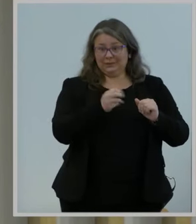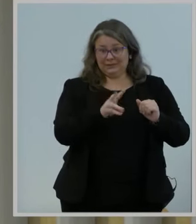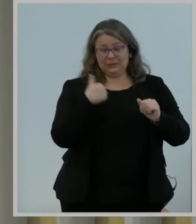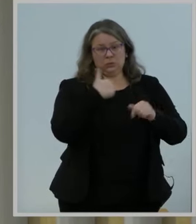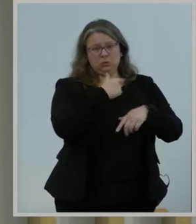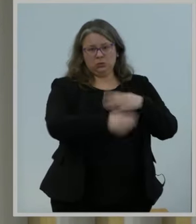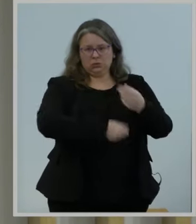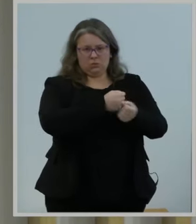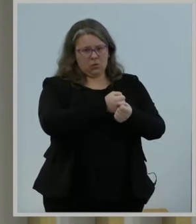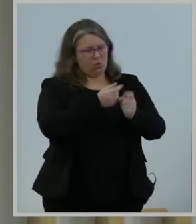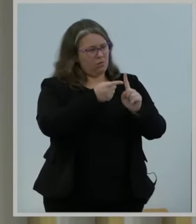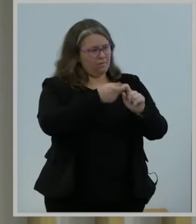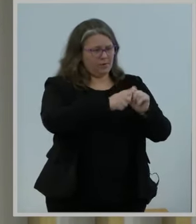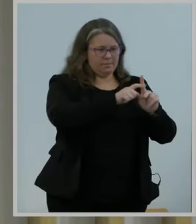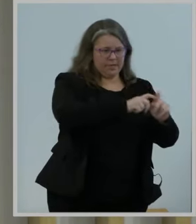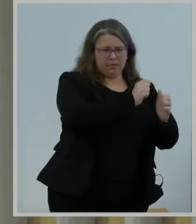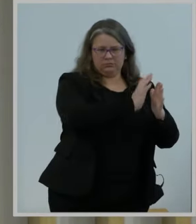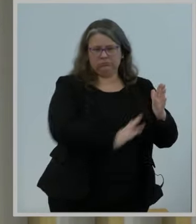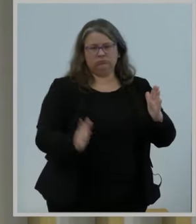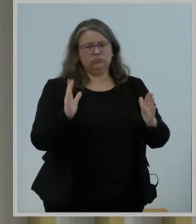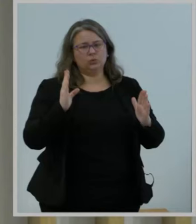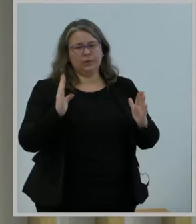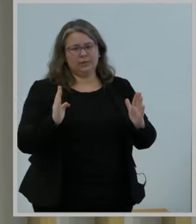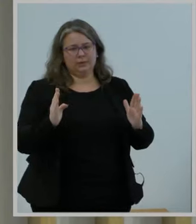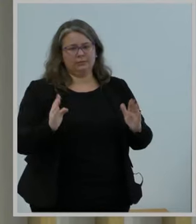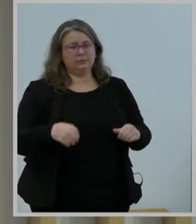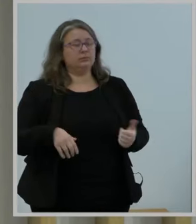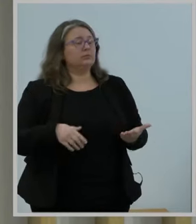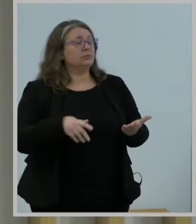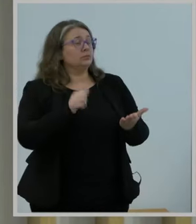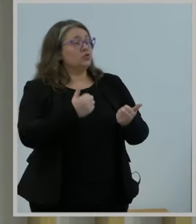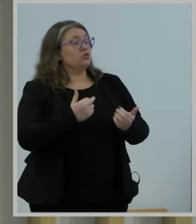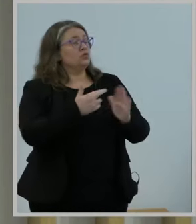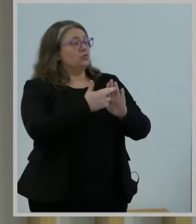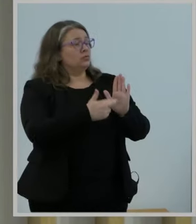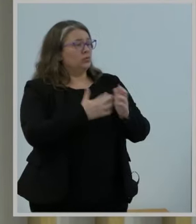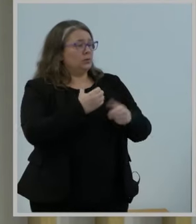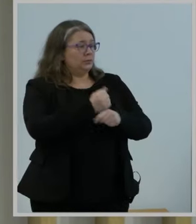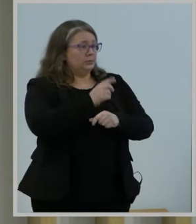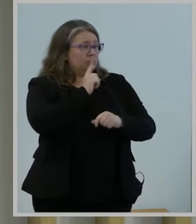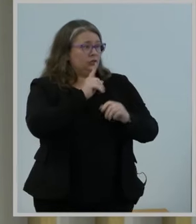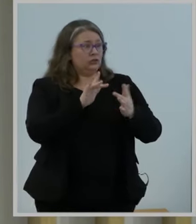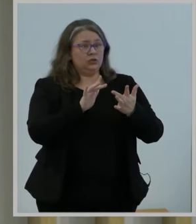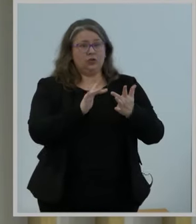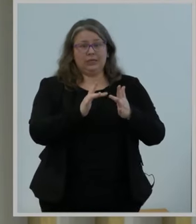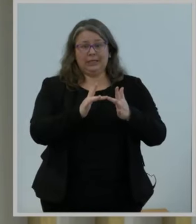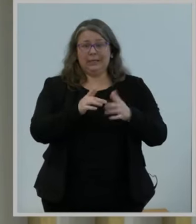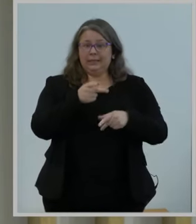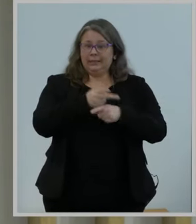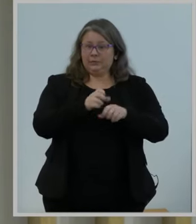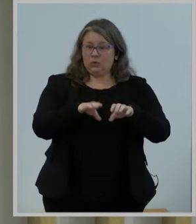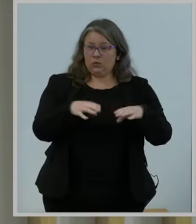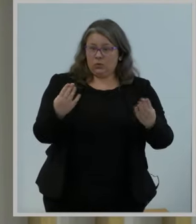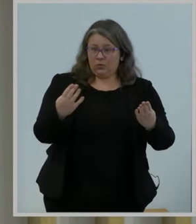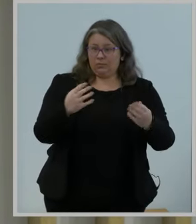Internet remains open and a haven for creating without permission, building community beyond geography, and organizing without physical